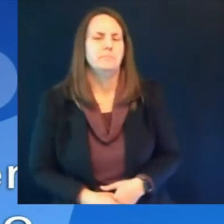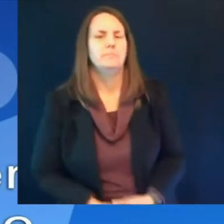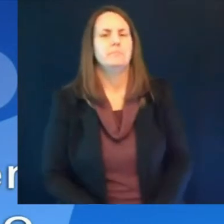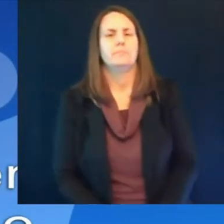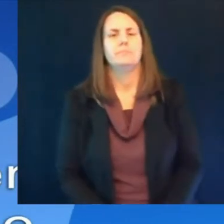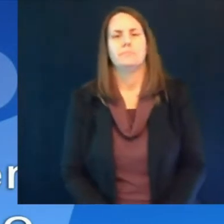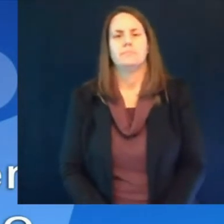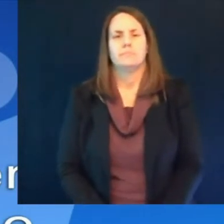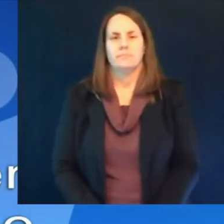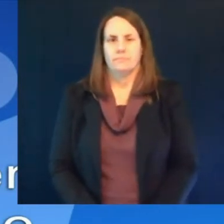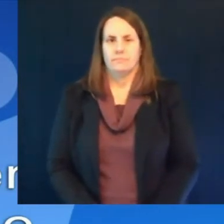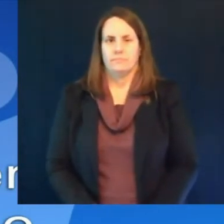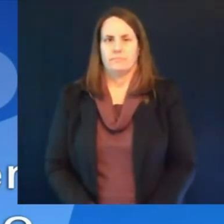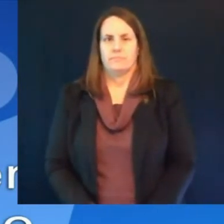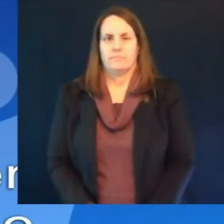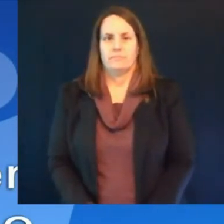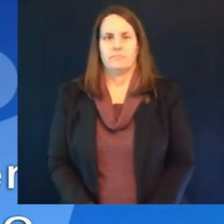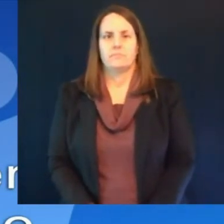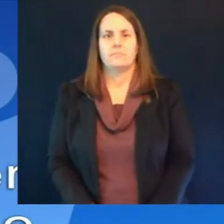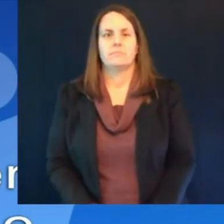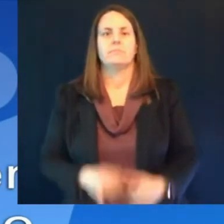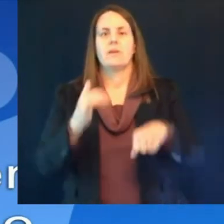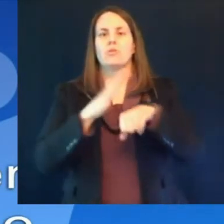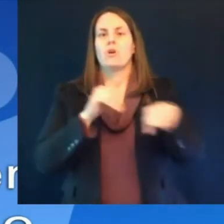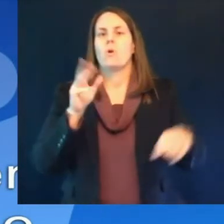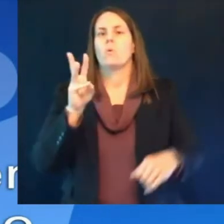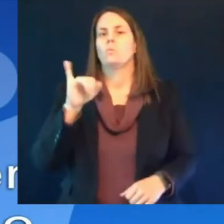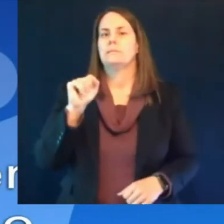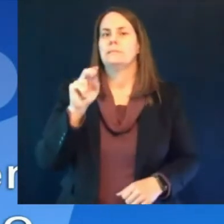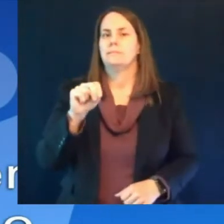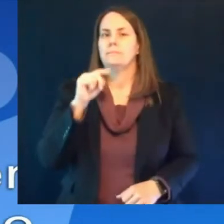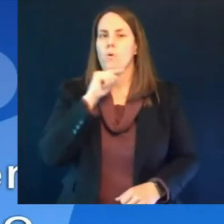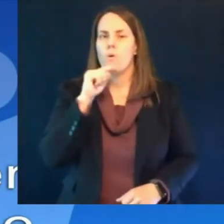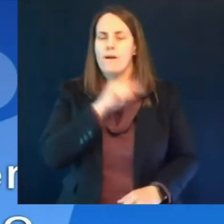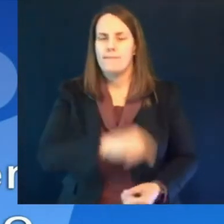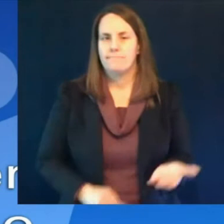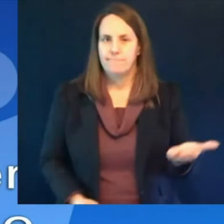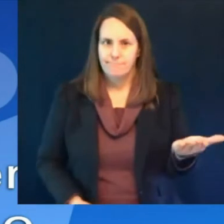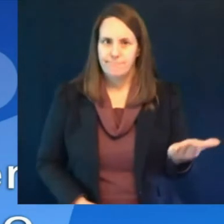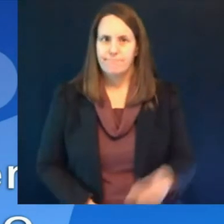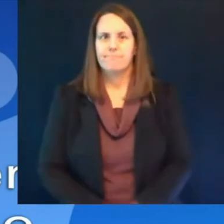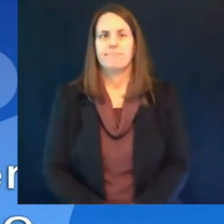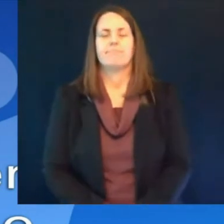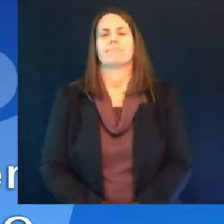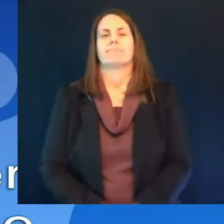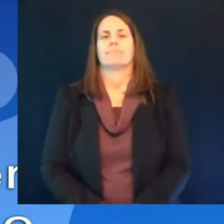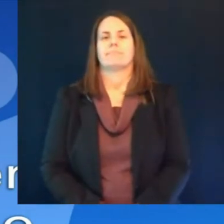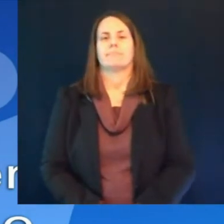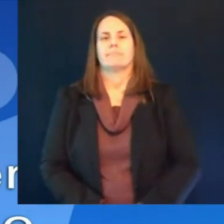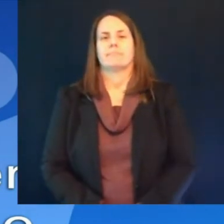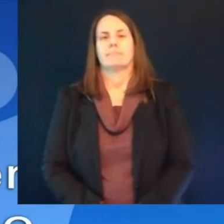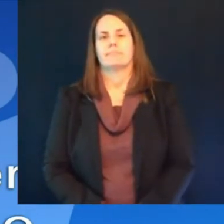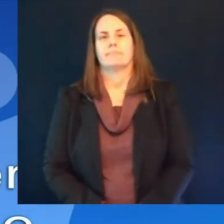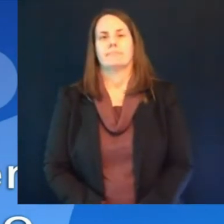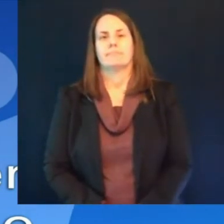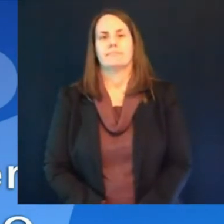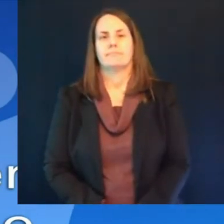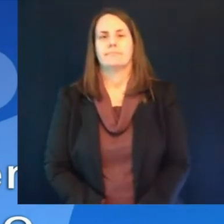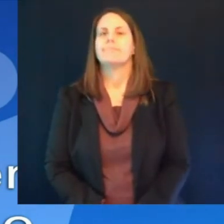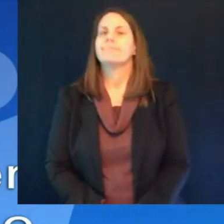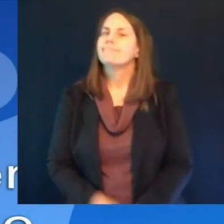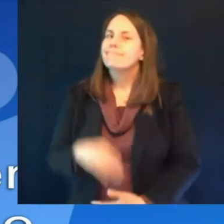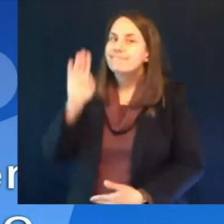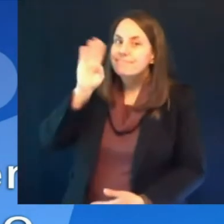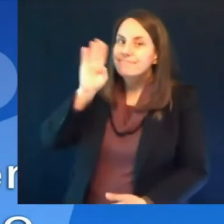wisn tv in milwaukee kent hi um